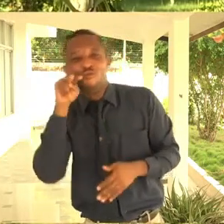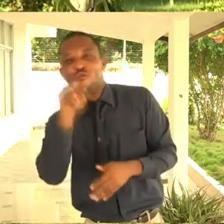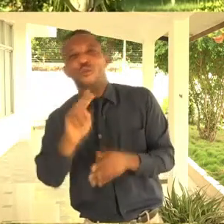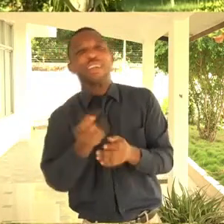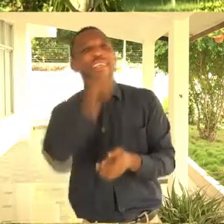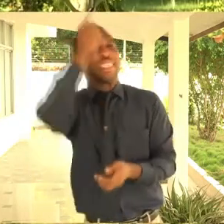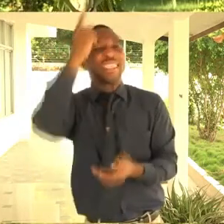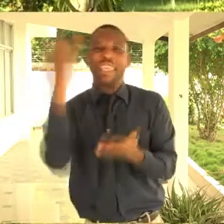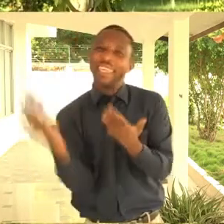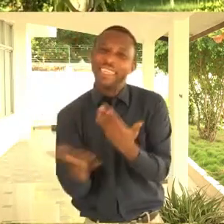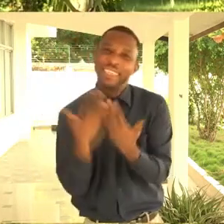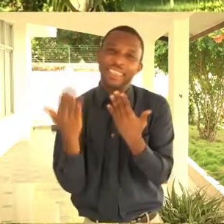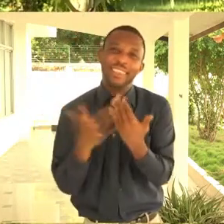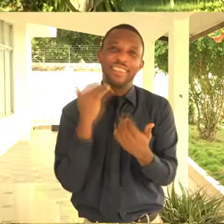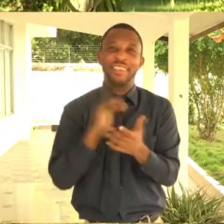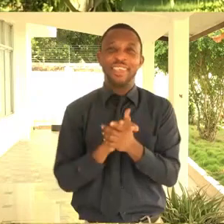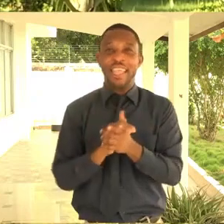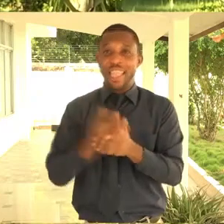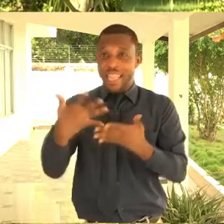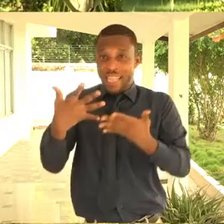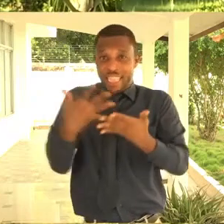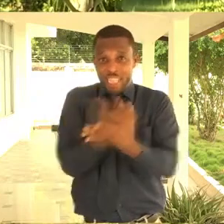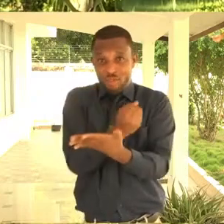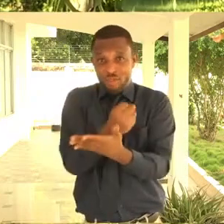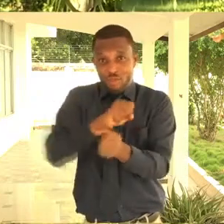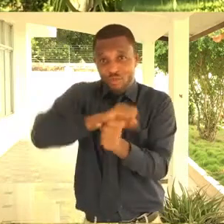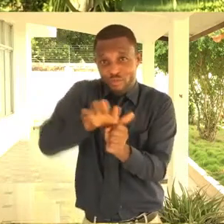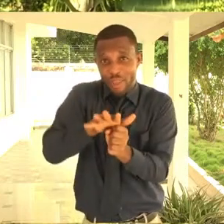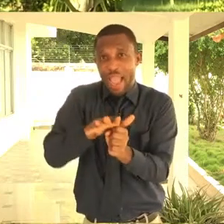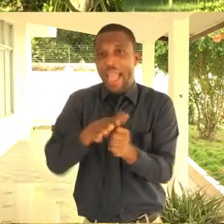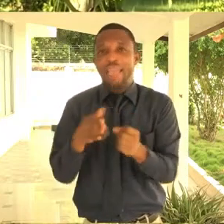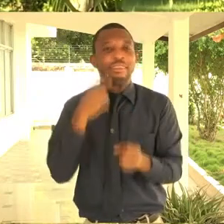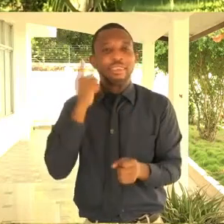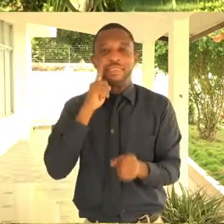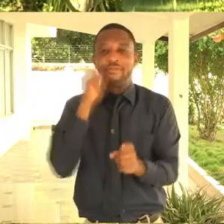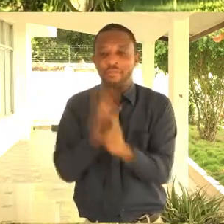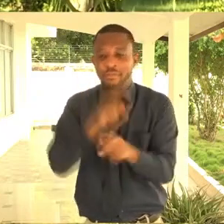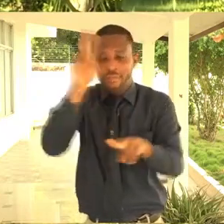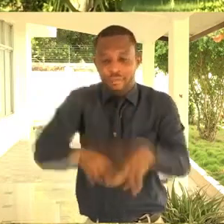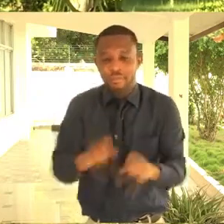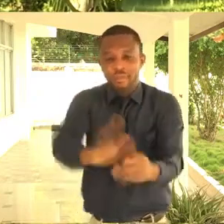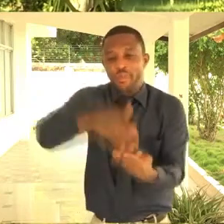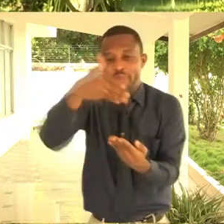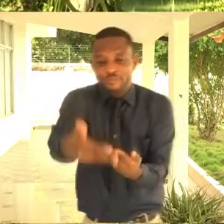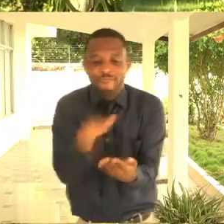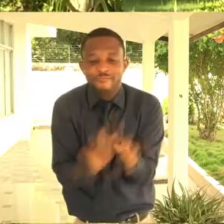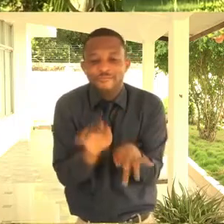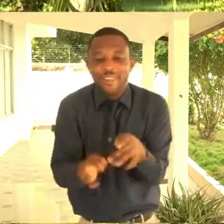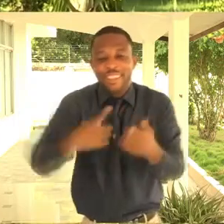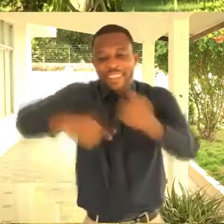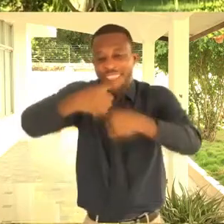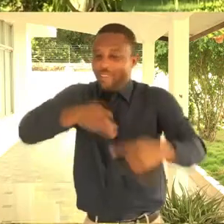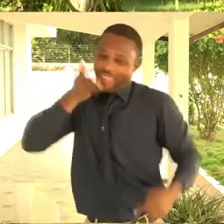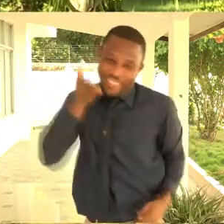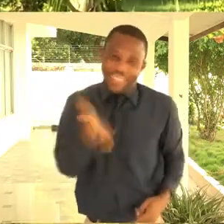can stream it and watch it. So when there is any news on the COVID-19, a deaf person can just take the phone,